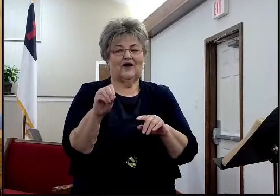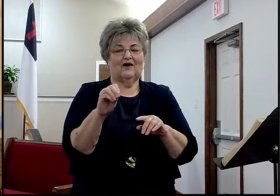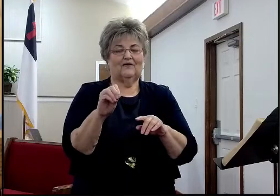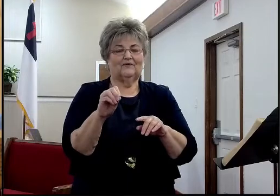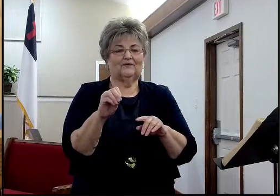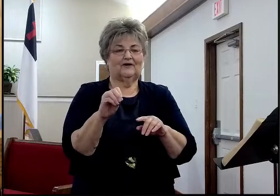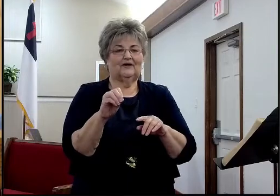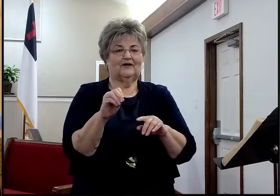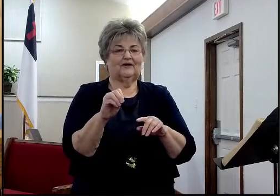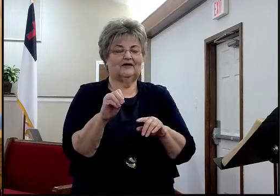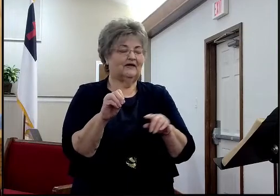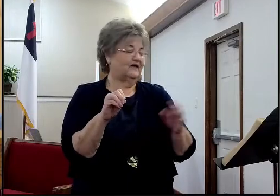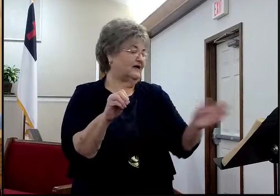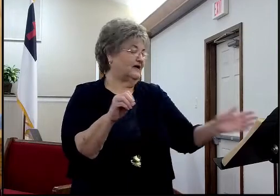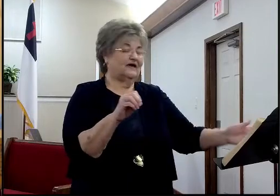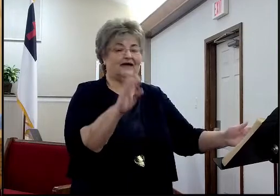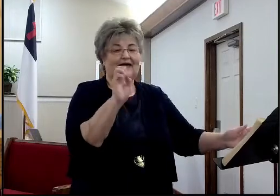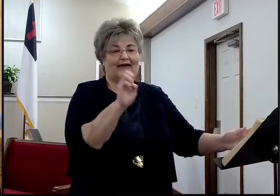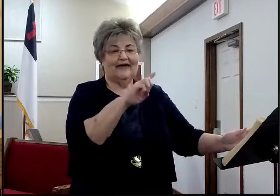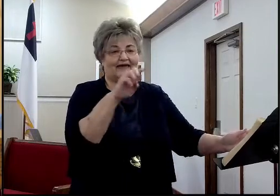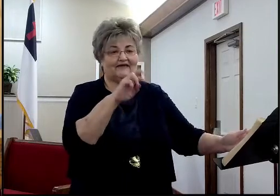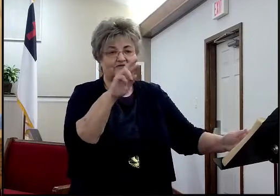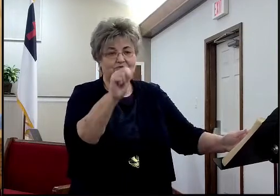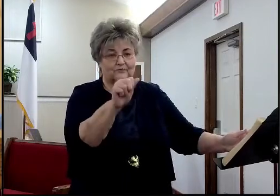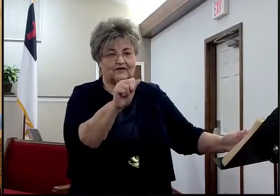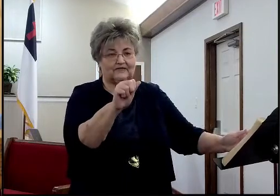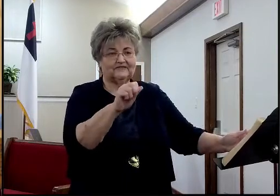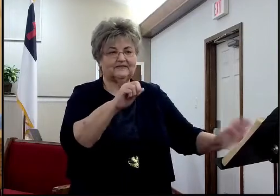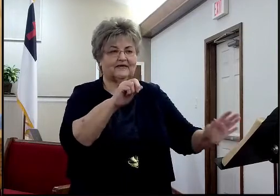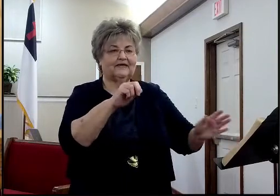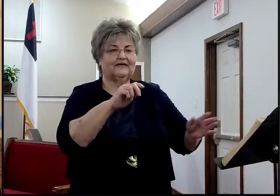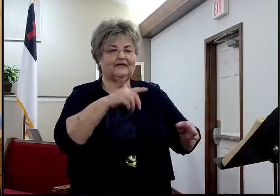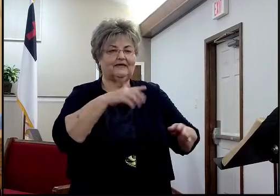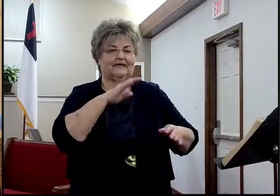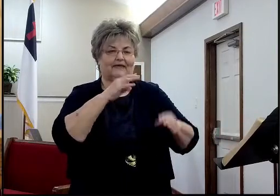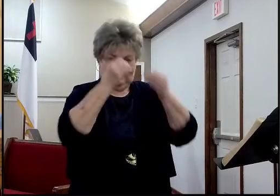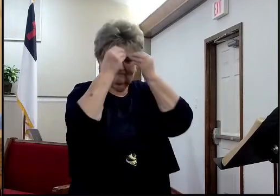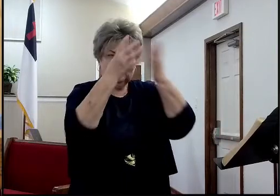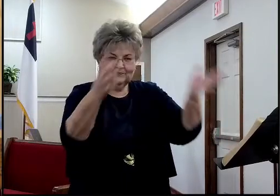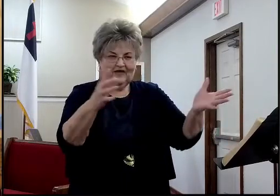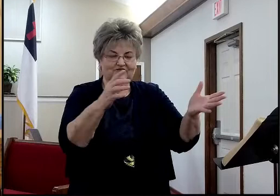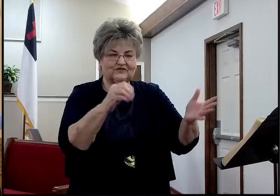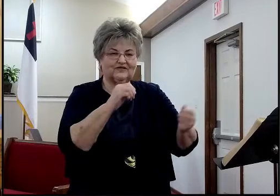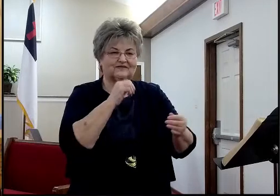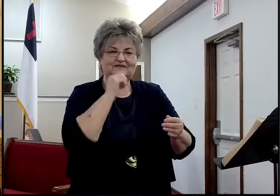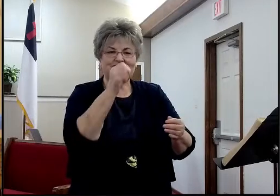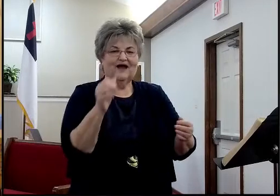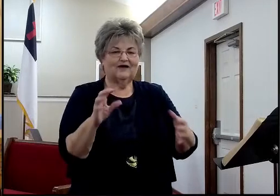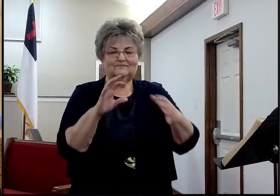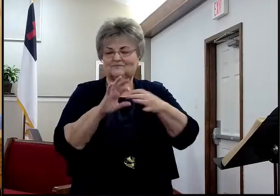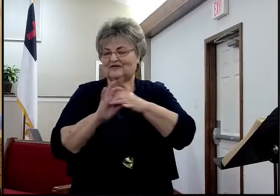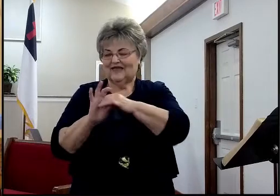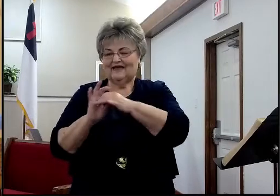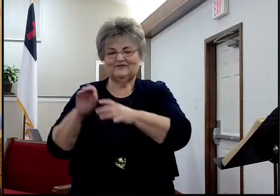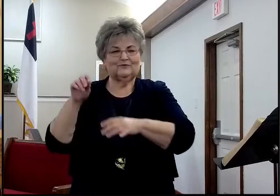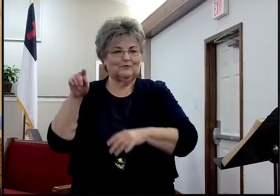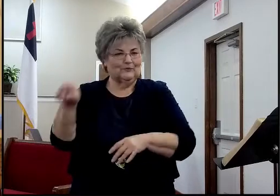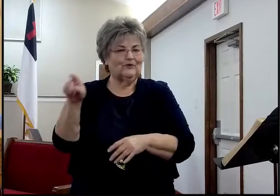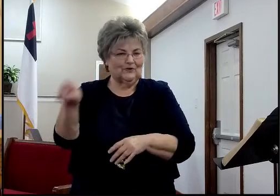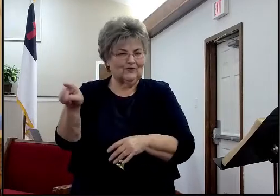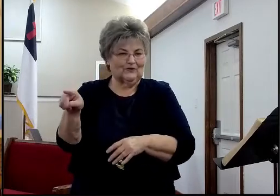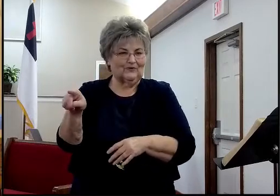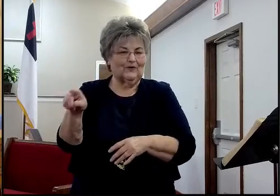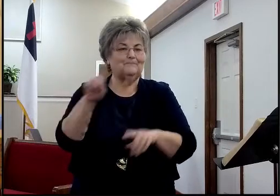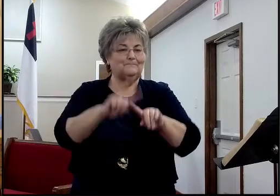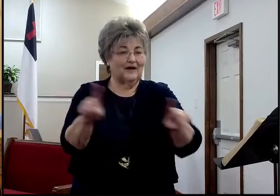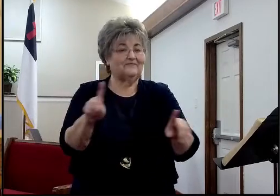narrative of Ezra, does that make sense? Okay, let's continue on, and let's find another passage, I want to point out to you, Acts